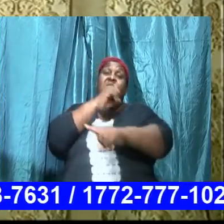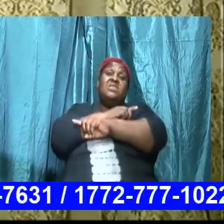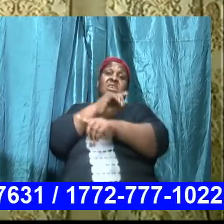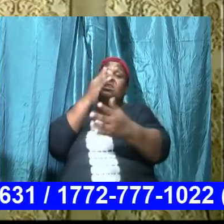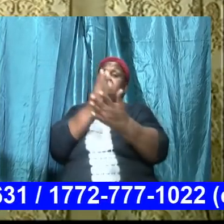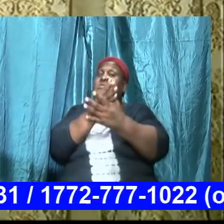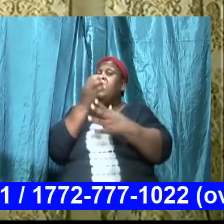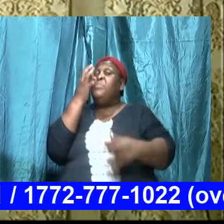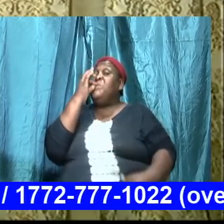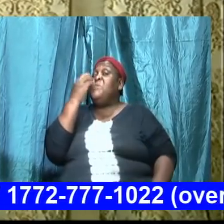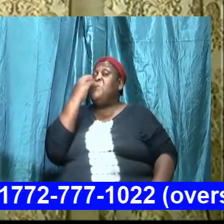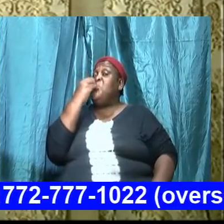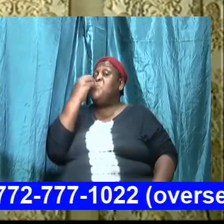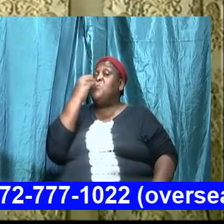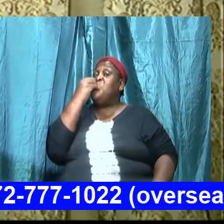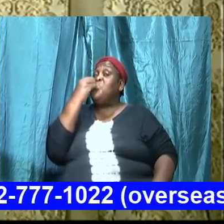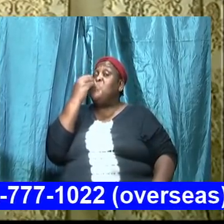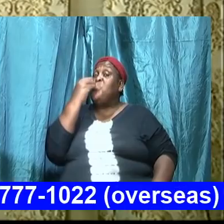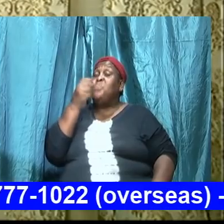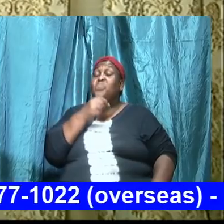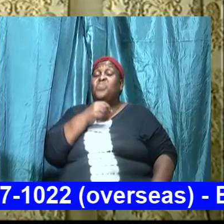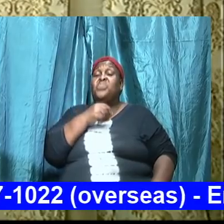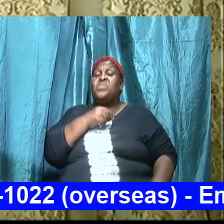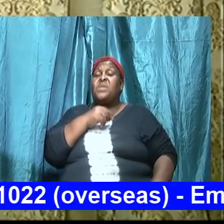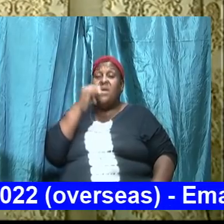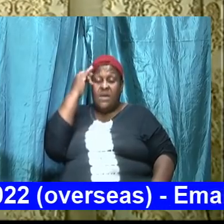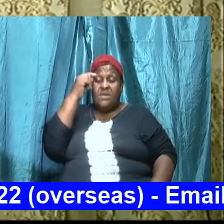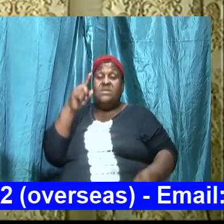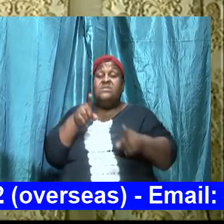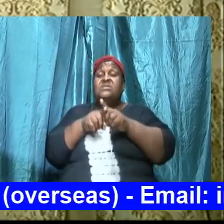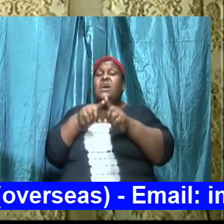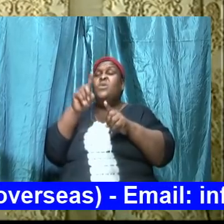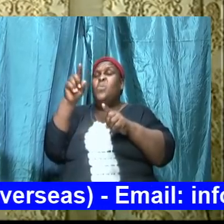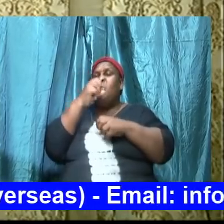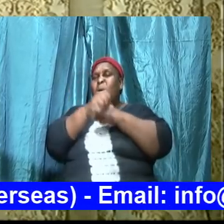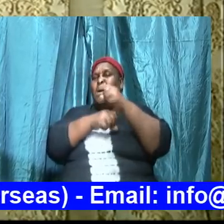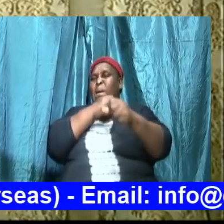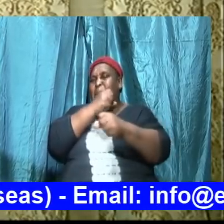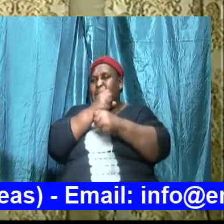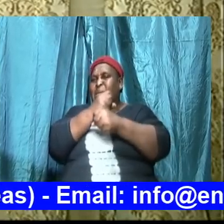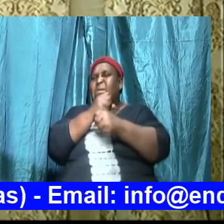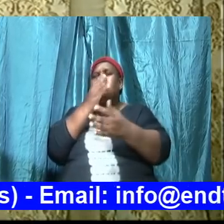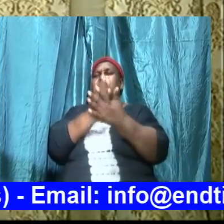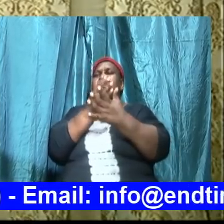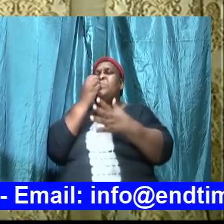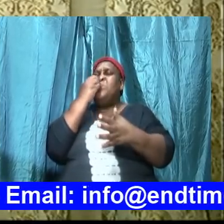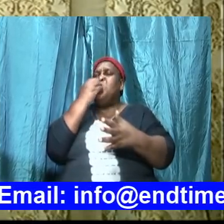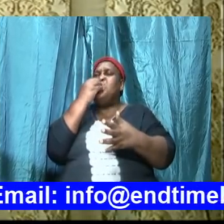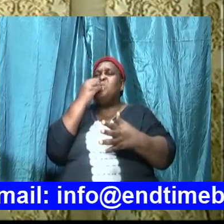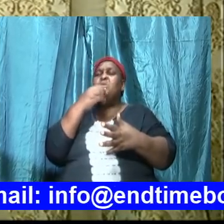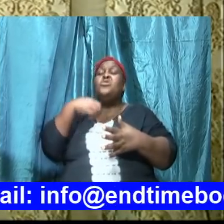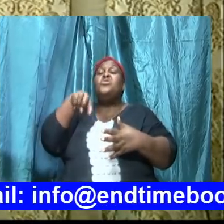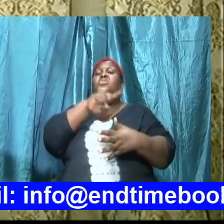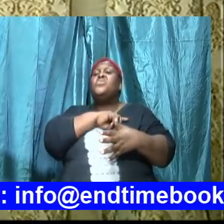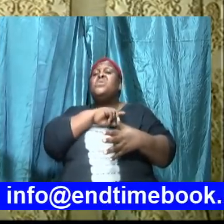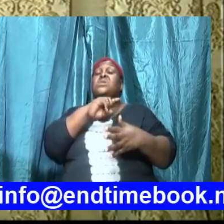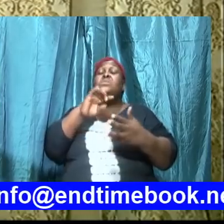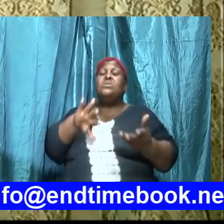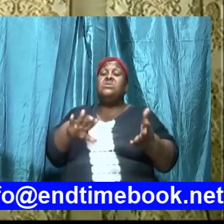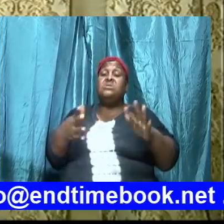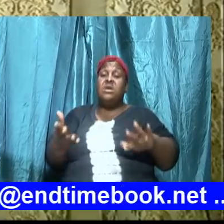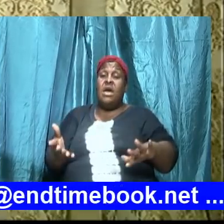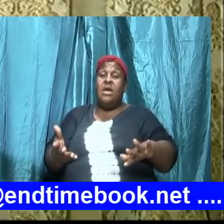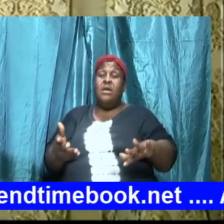eating and if we decide for one year we are not going to eat anything we will die apart from the time when we